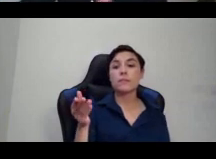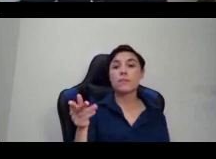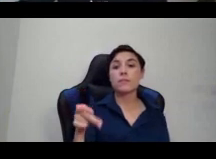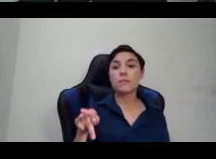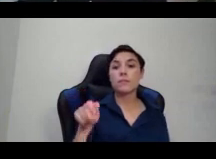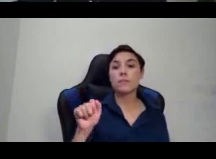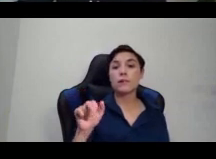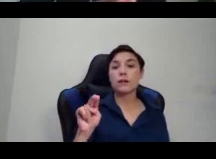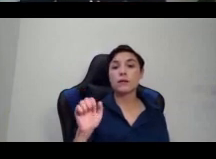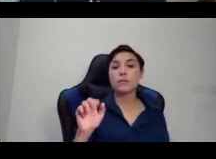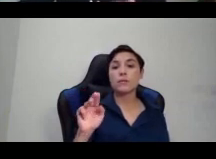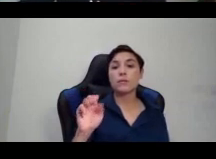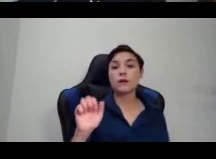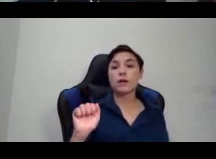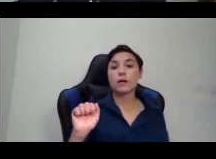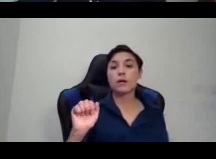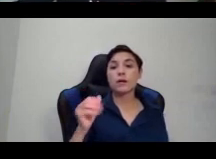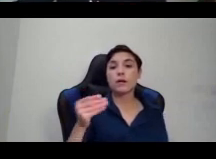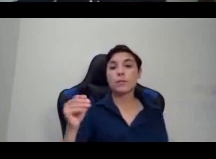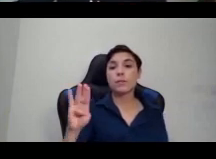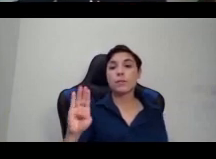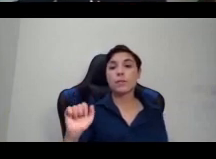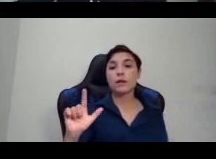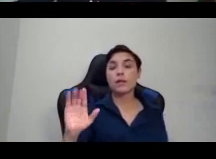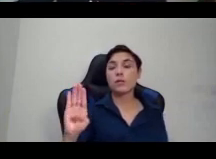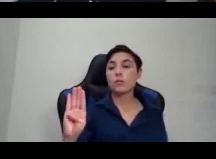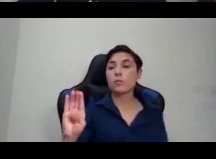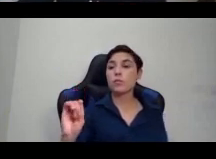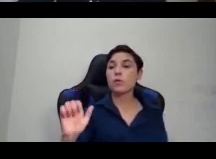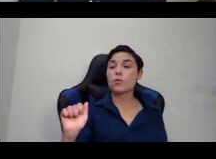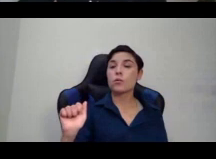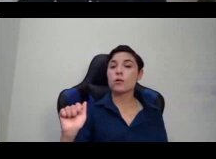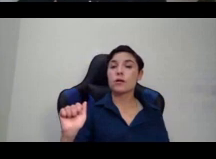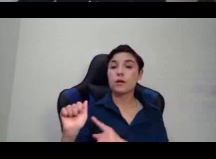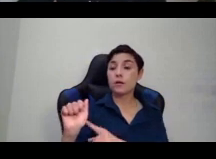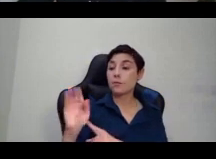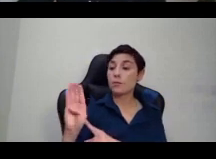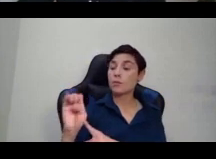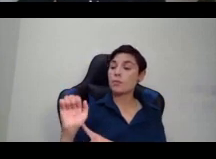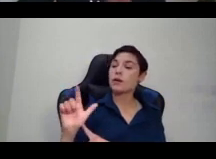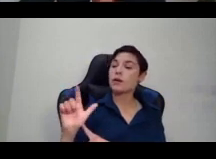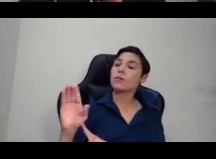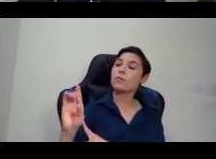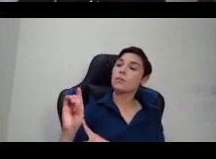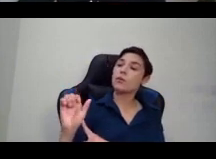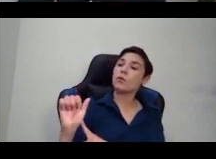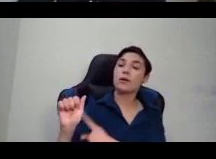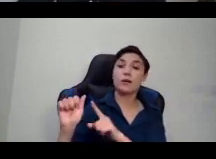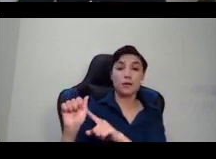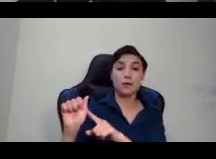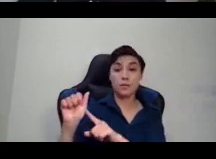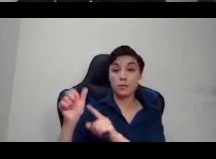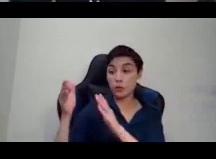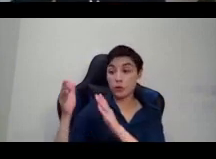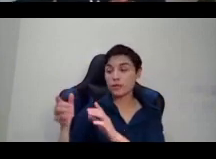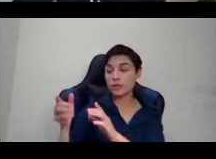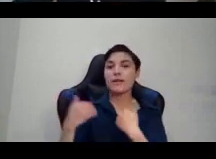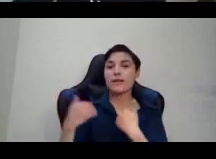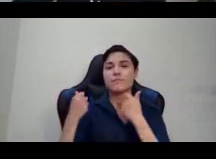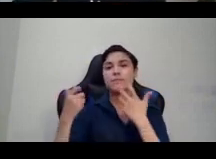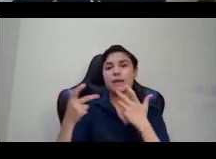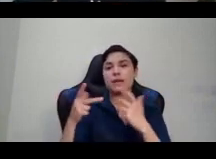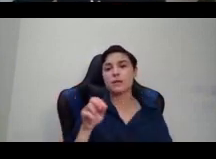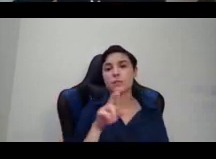Balboa has tons of parks named after him and statues of him all